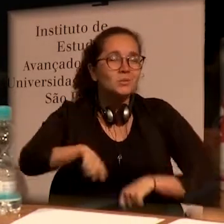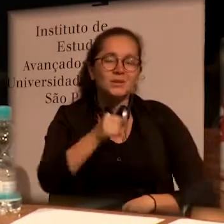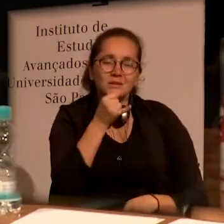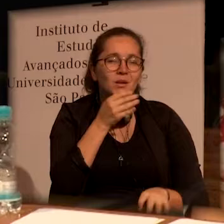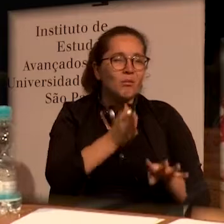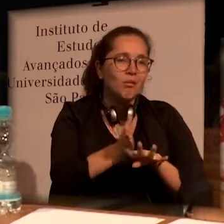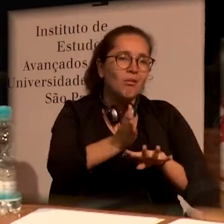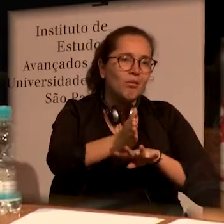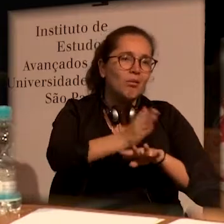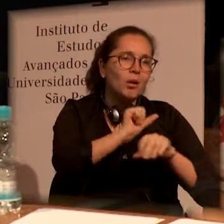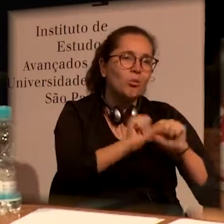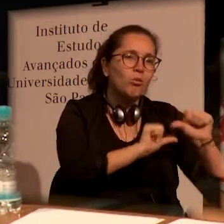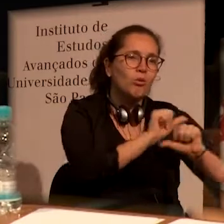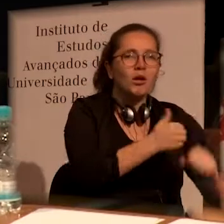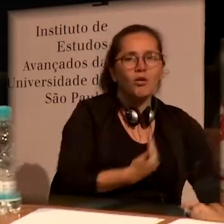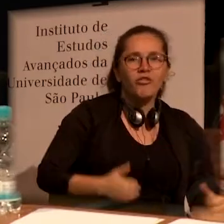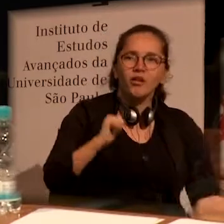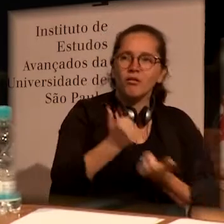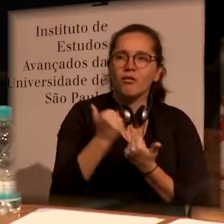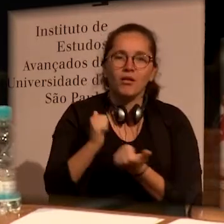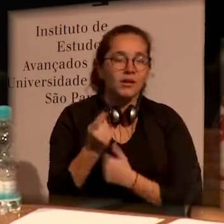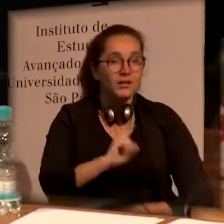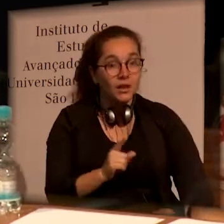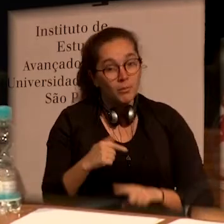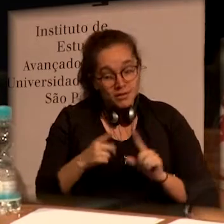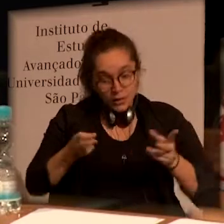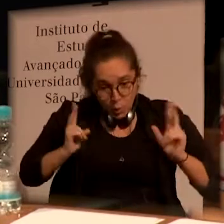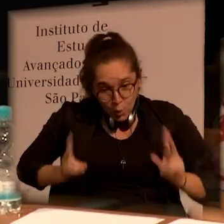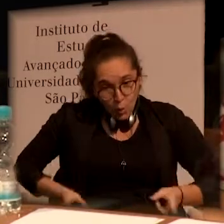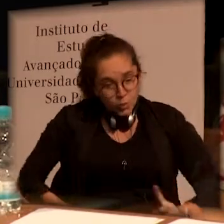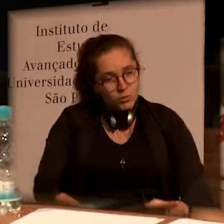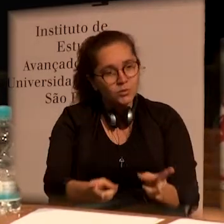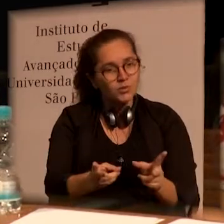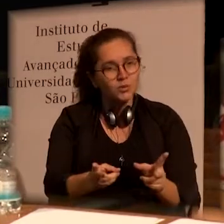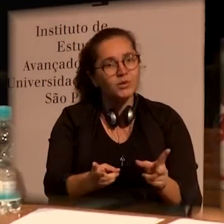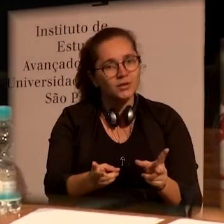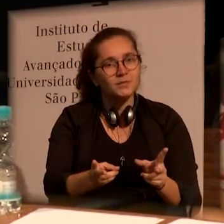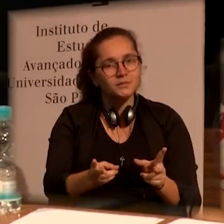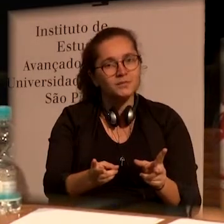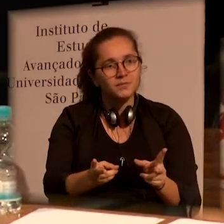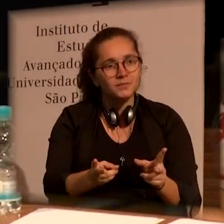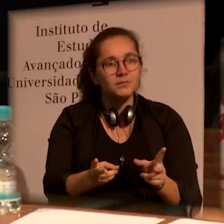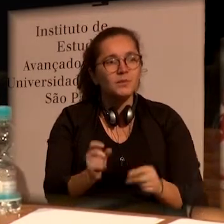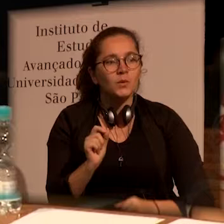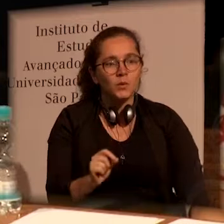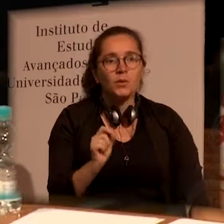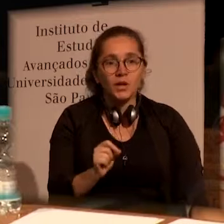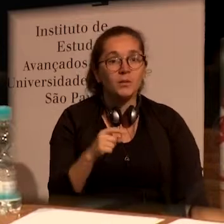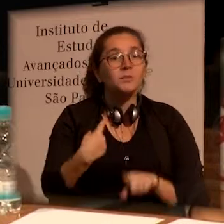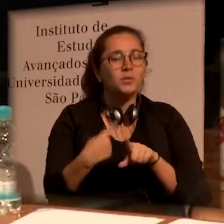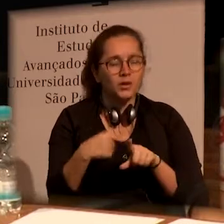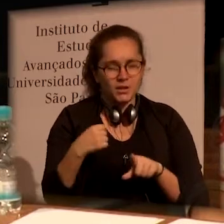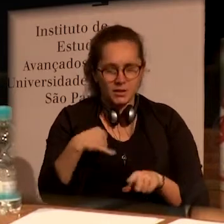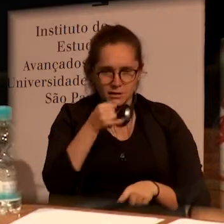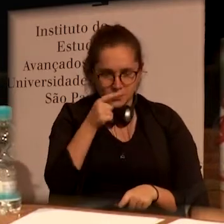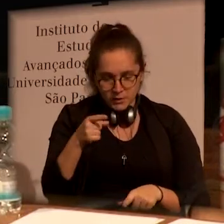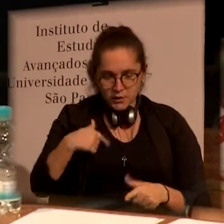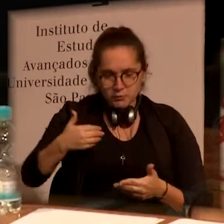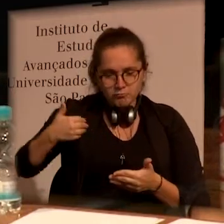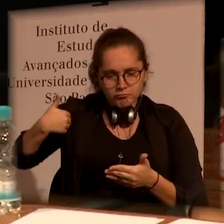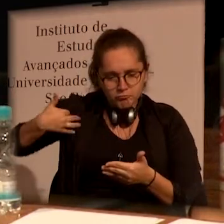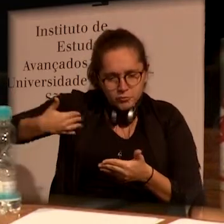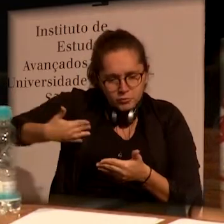And would not be subject to the bias of changing governments because